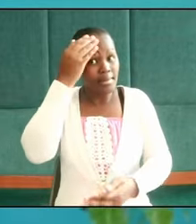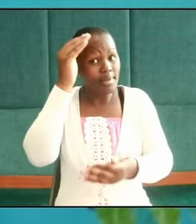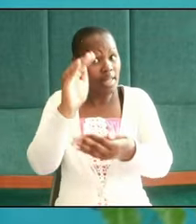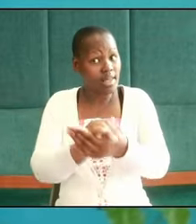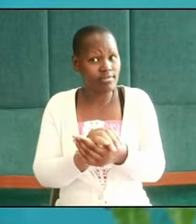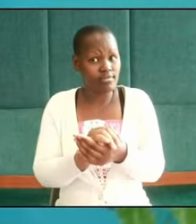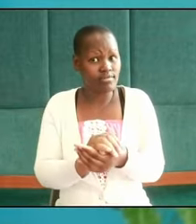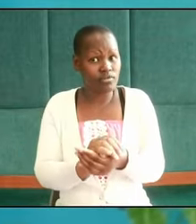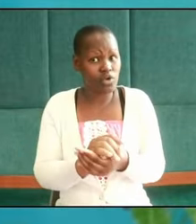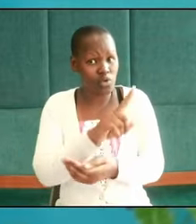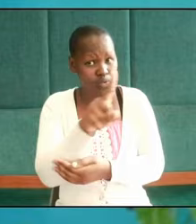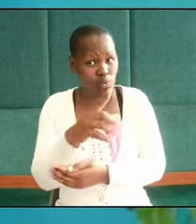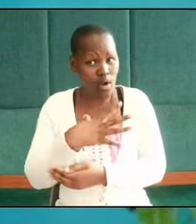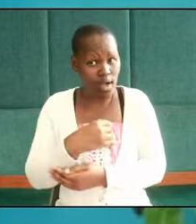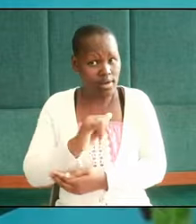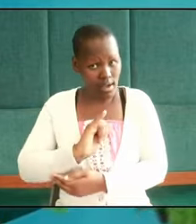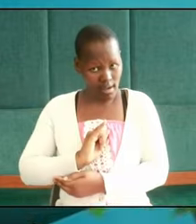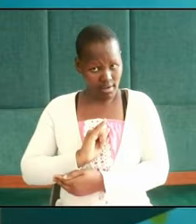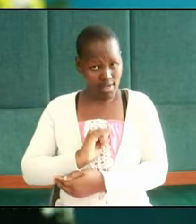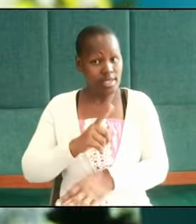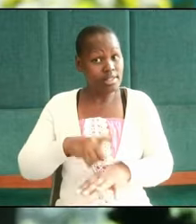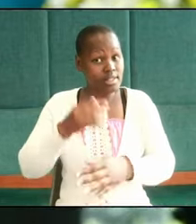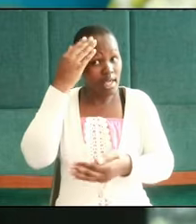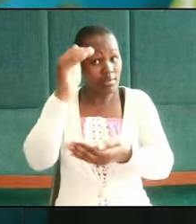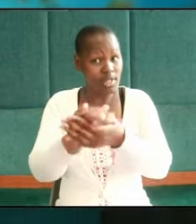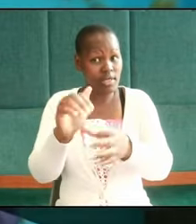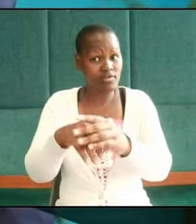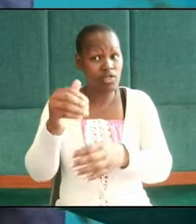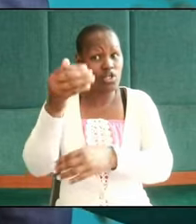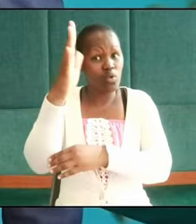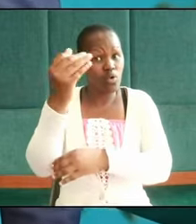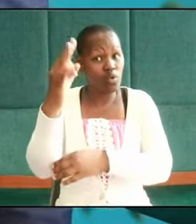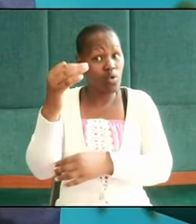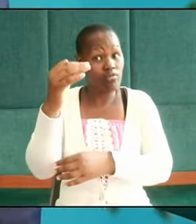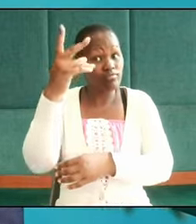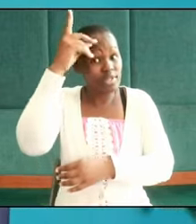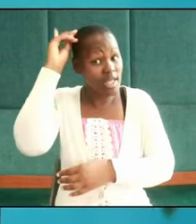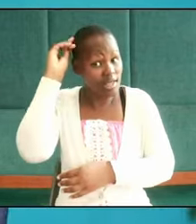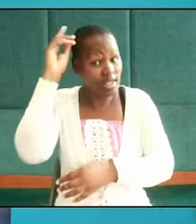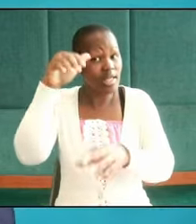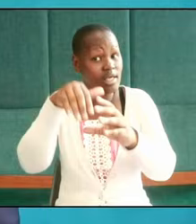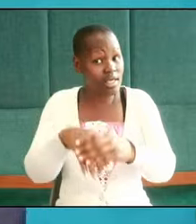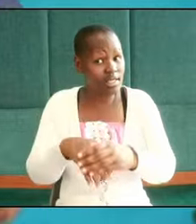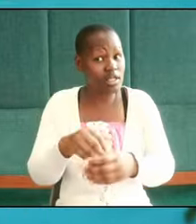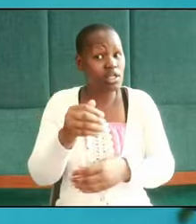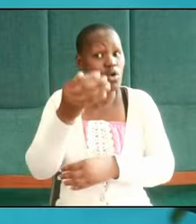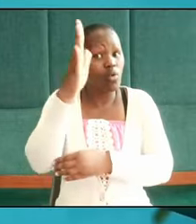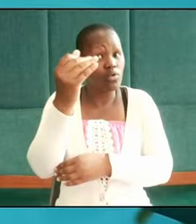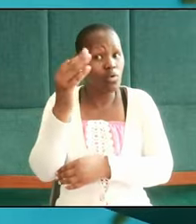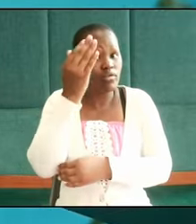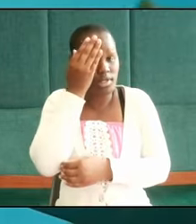that you and I when we believe in the God of Daniel in the God of Israel